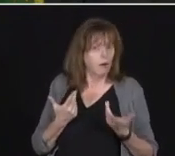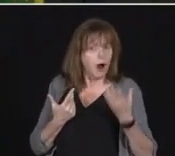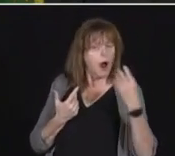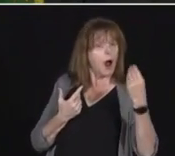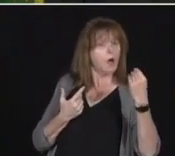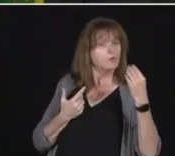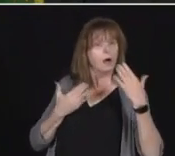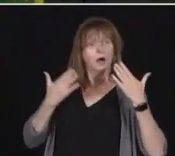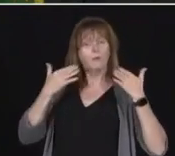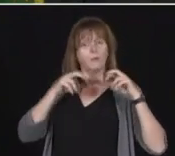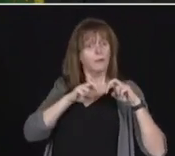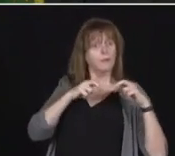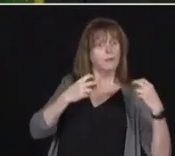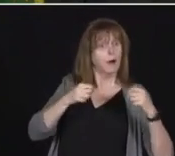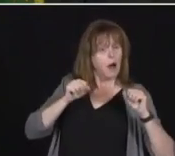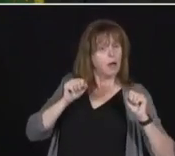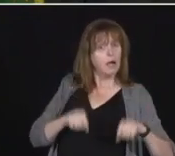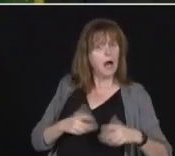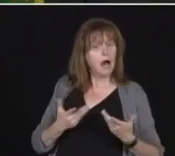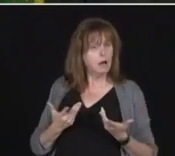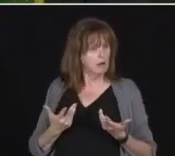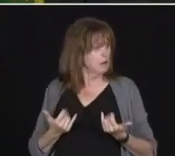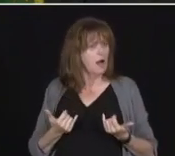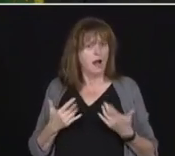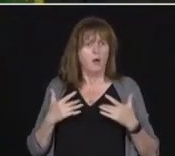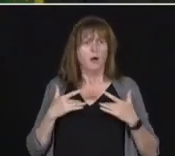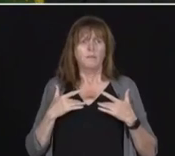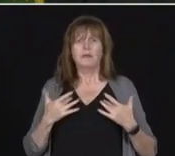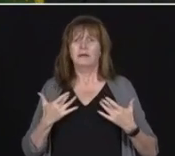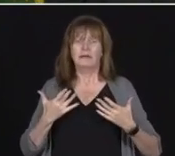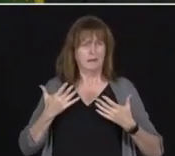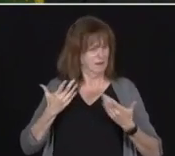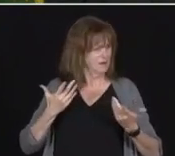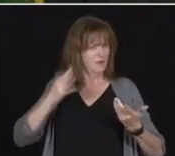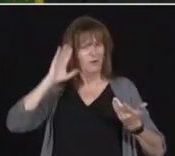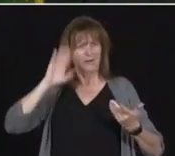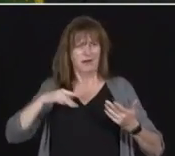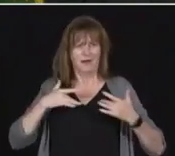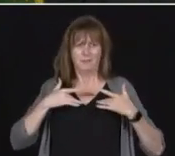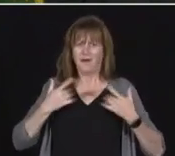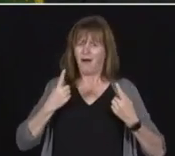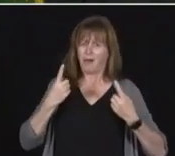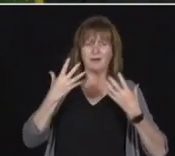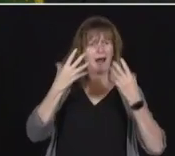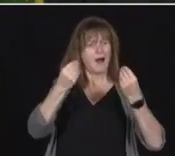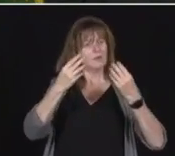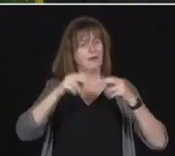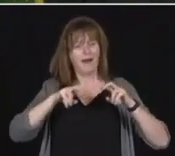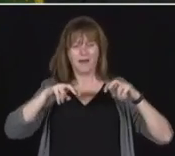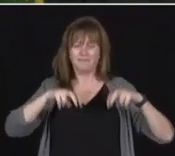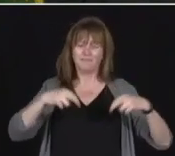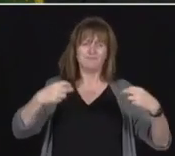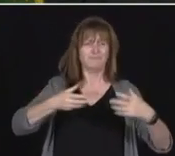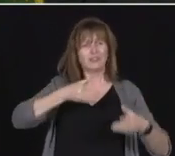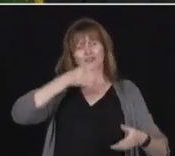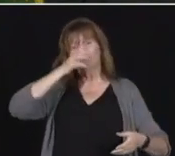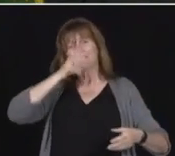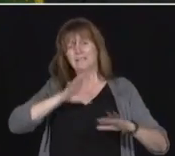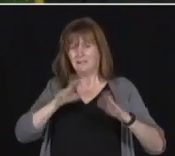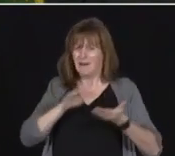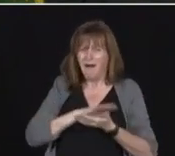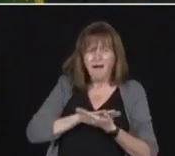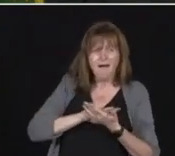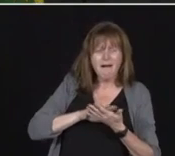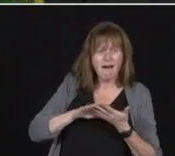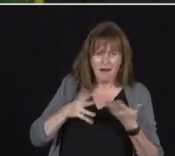those typical, you know, prime drinking hours. It would be really nice for people to be able to go on a patio outdoors and those restaurants